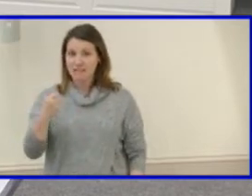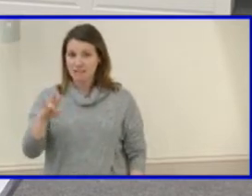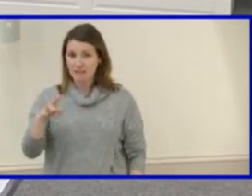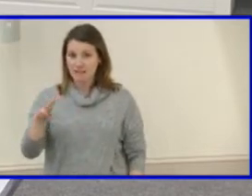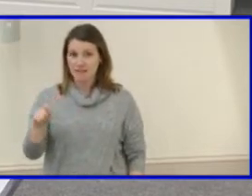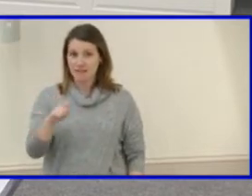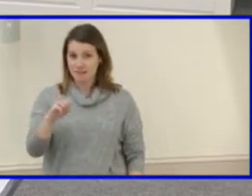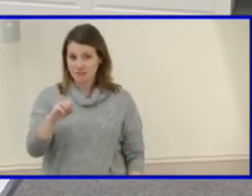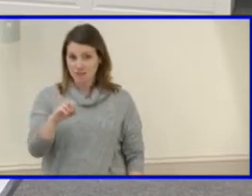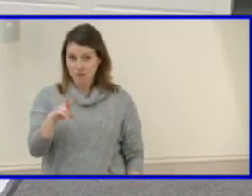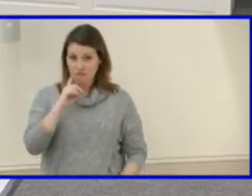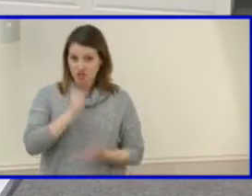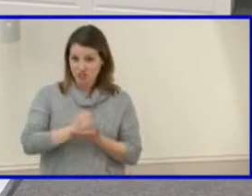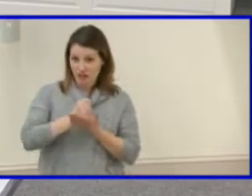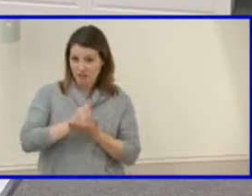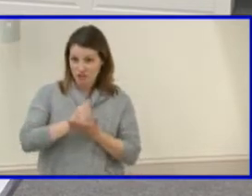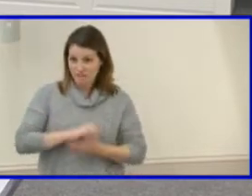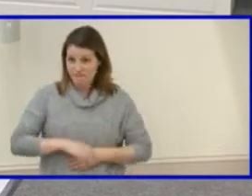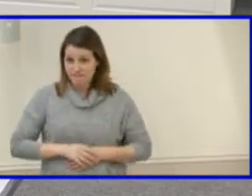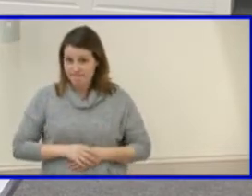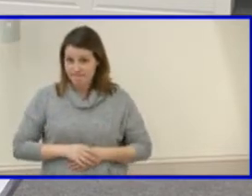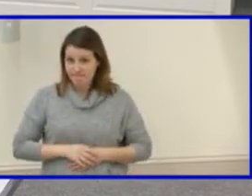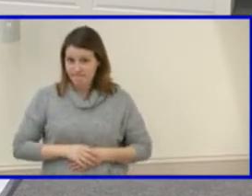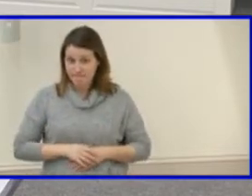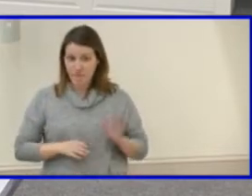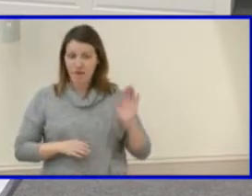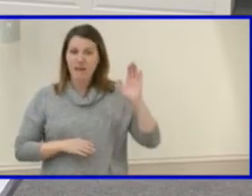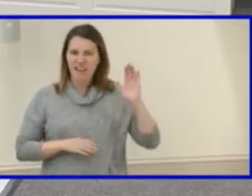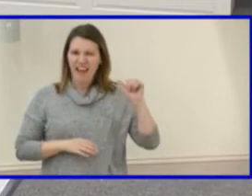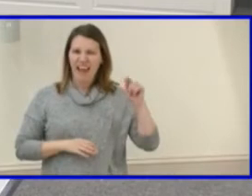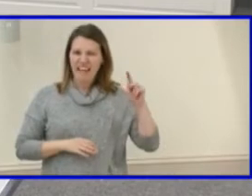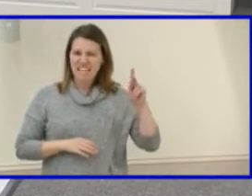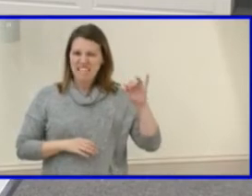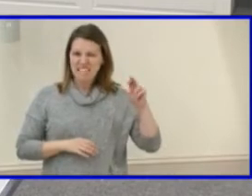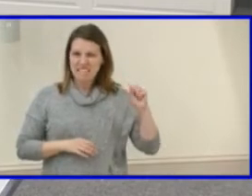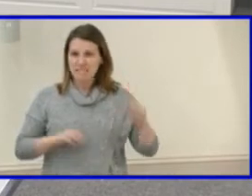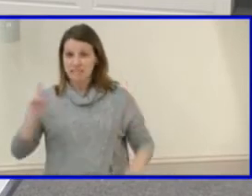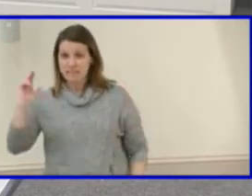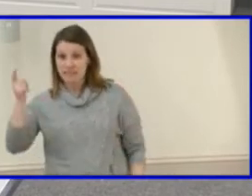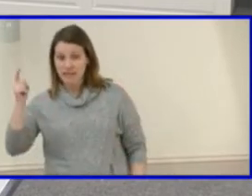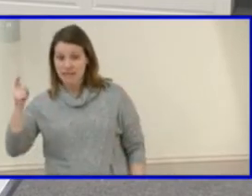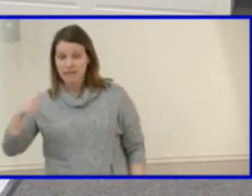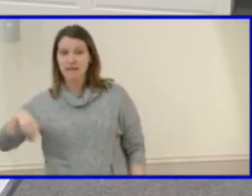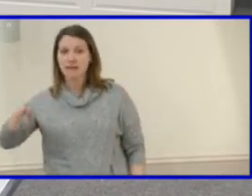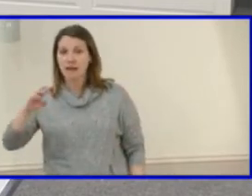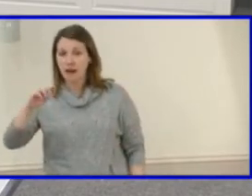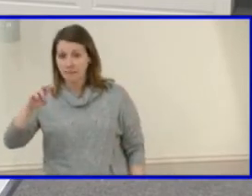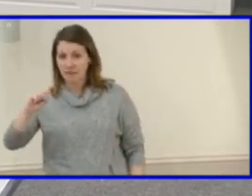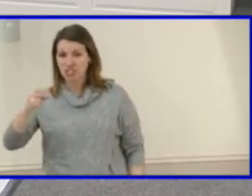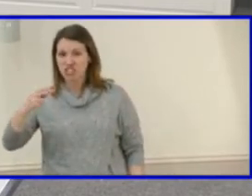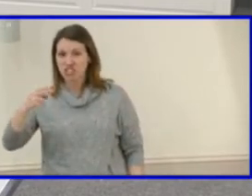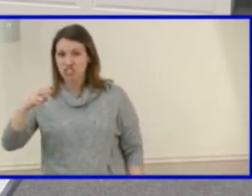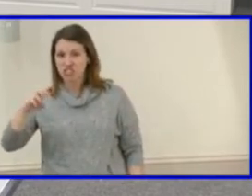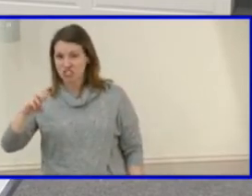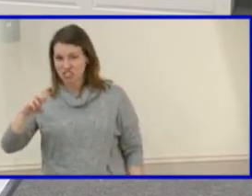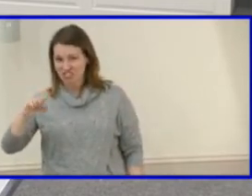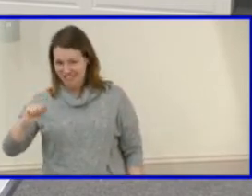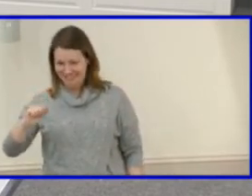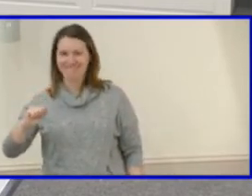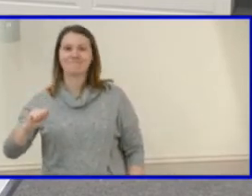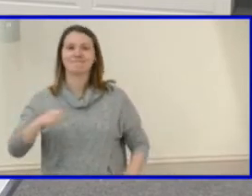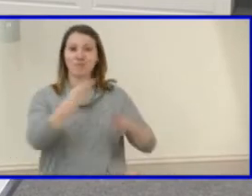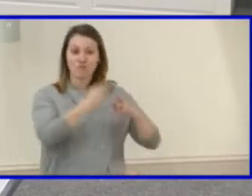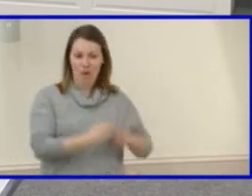scholarships? So moved. Been moved by Mrs. Atkins, is there a second? Second. Seconded by Mrs. Shea, roll call vote Ms.